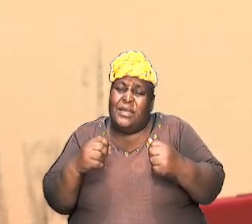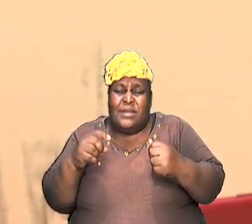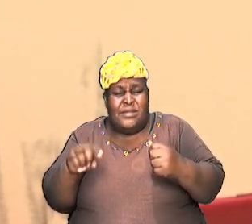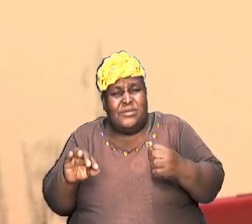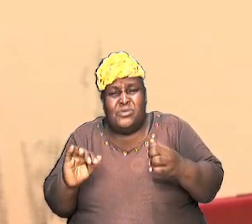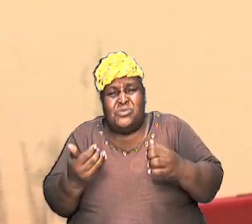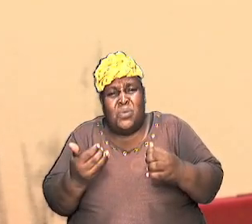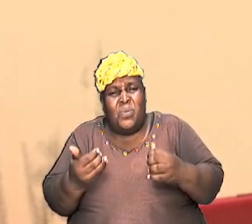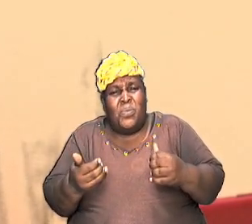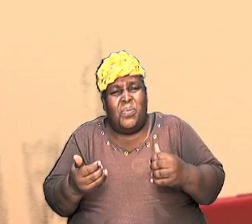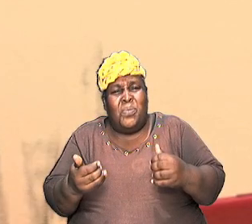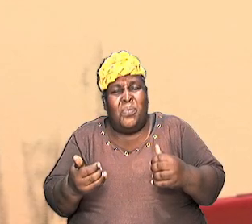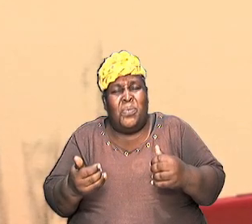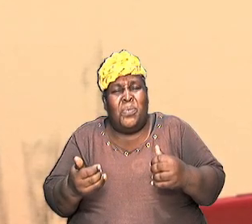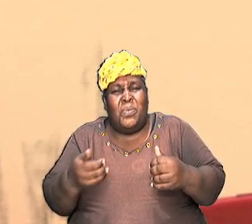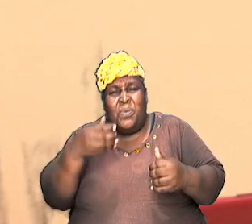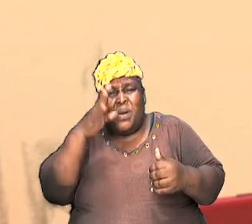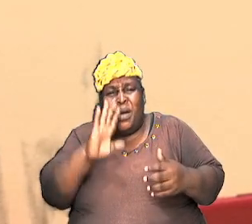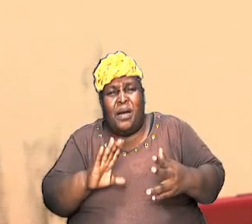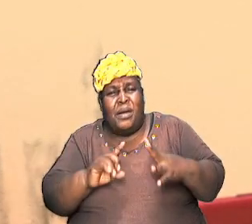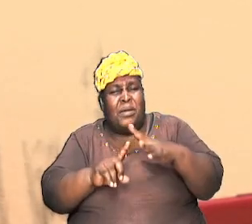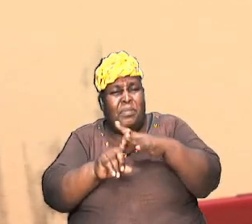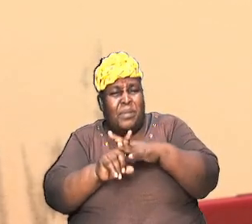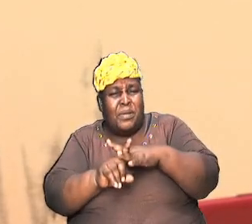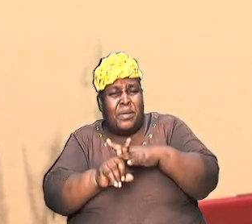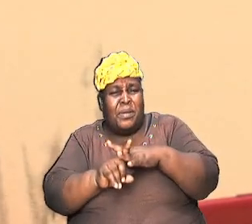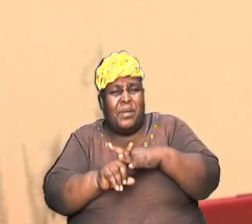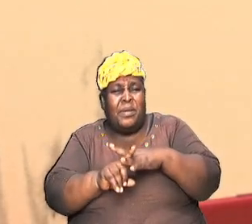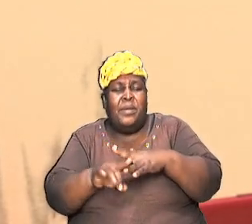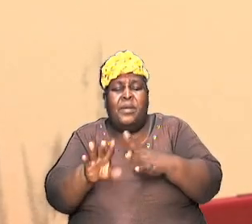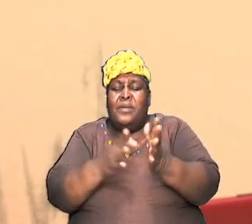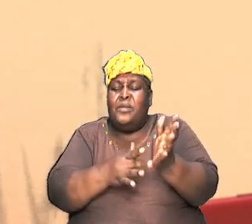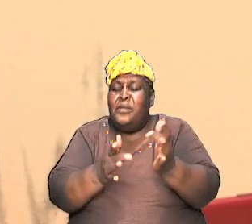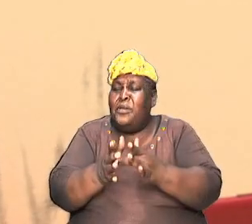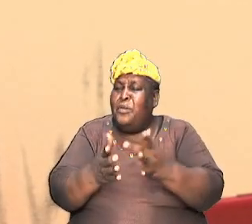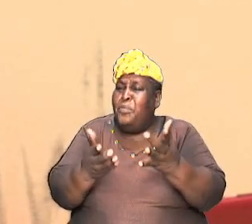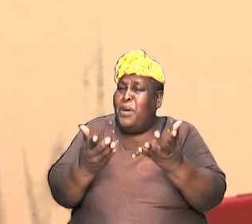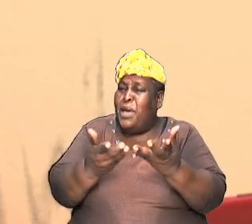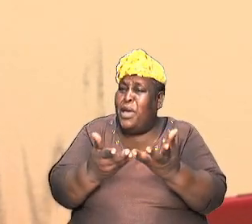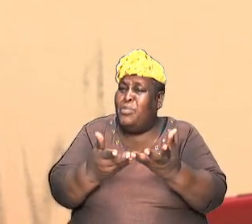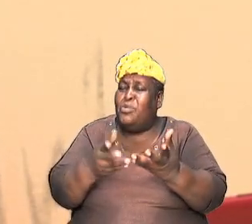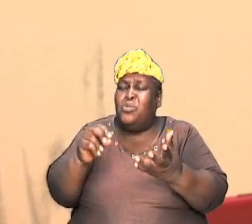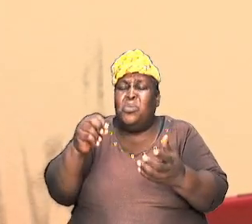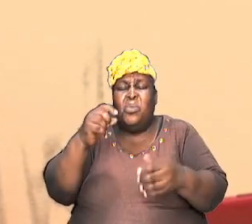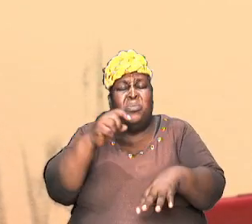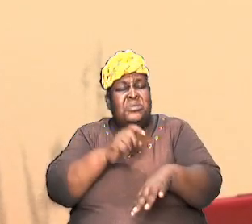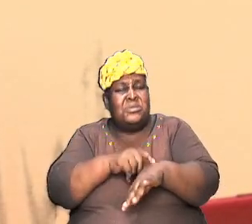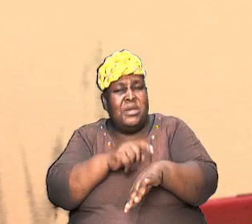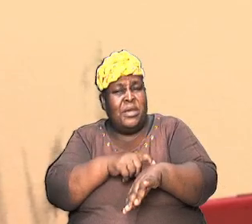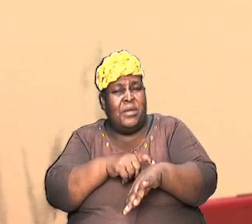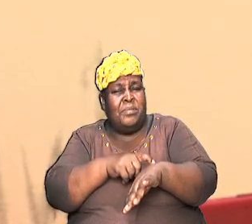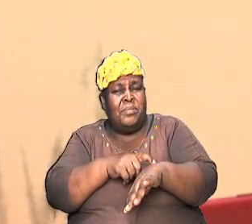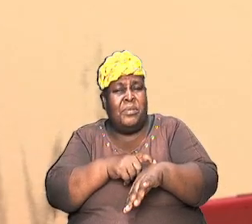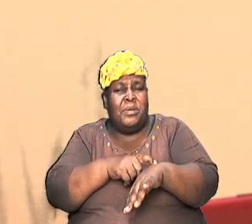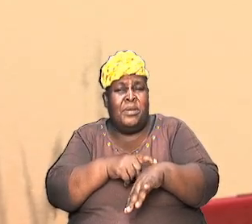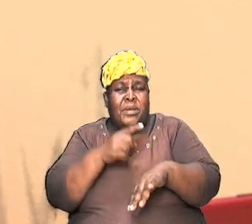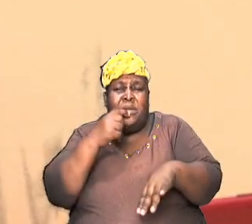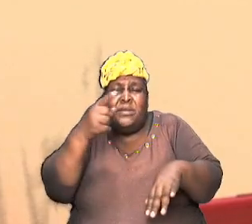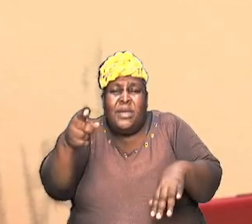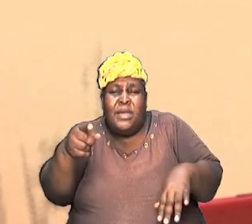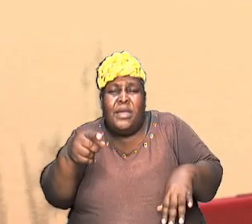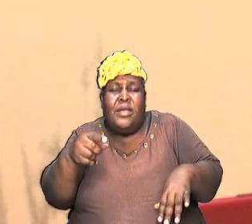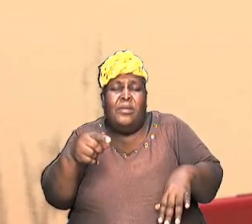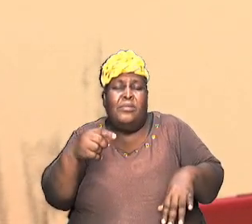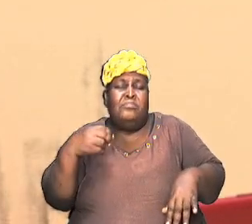we'll be doing a disservice. Because the Bible at no time declared or